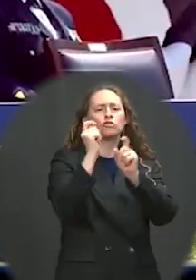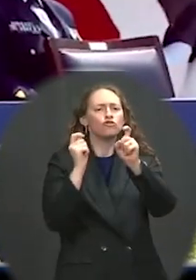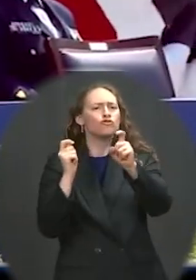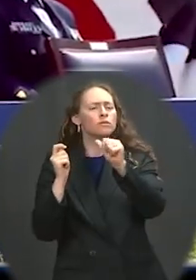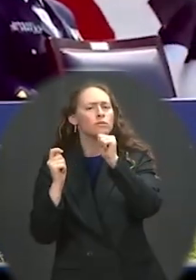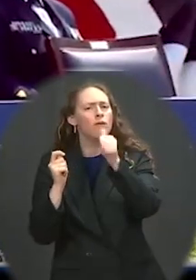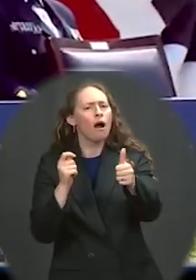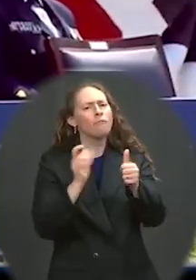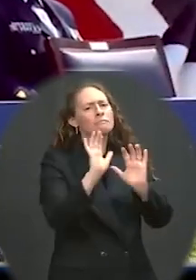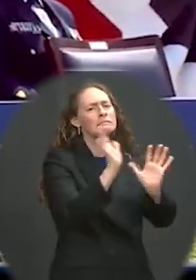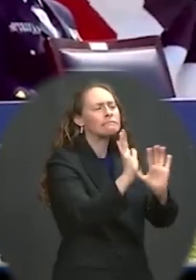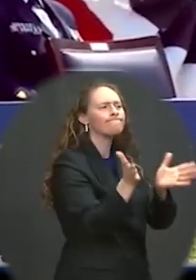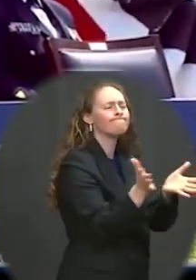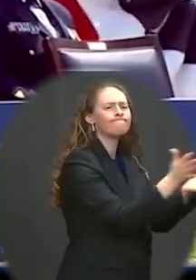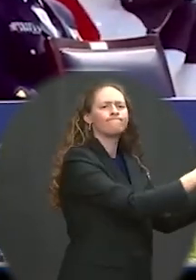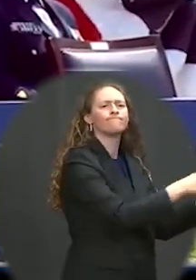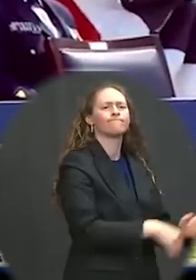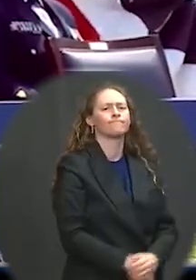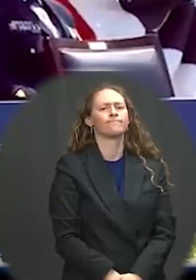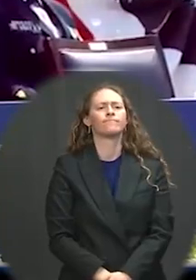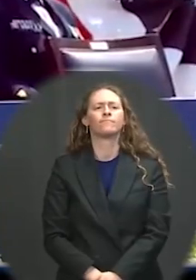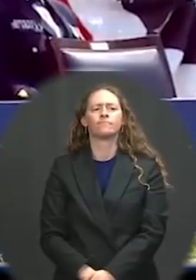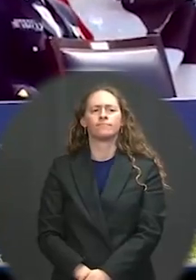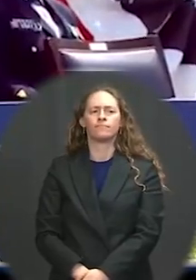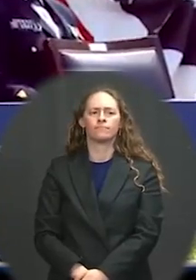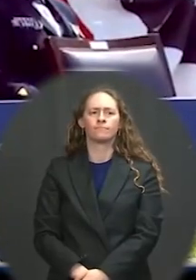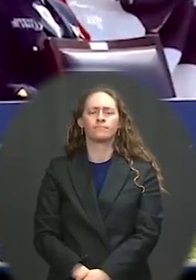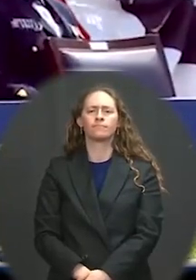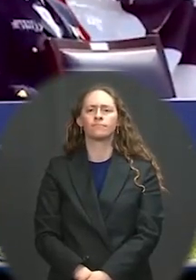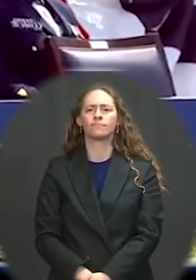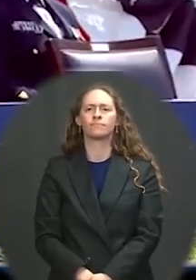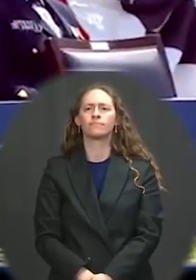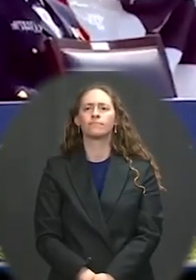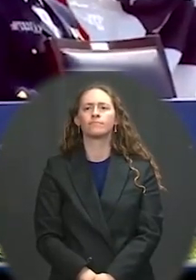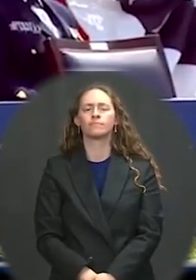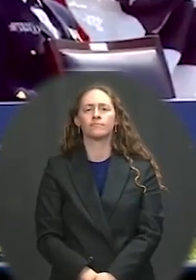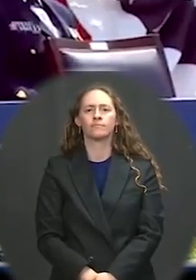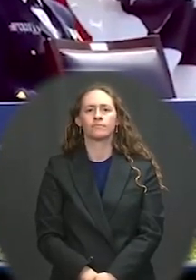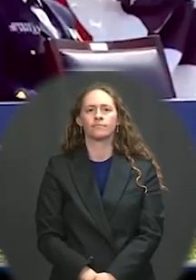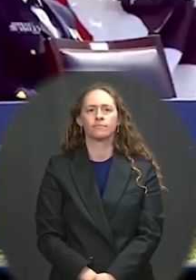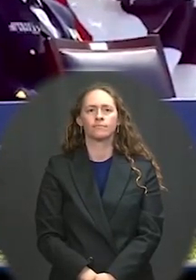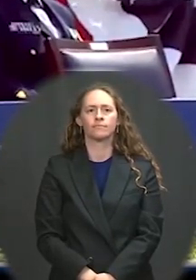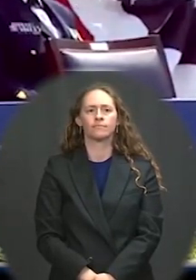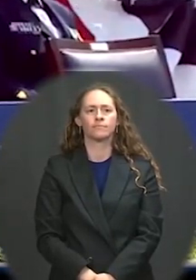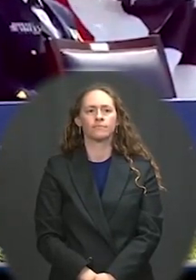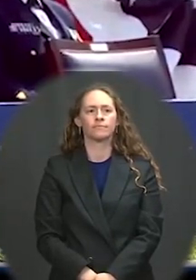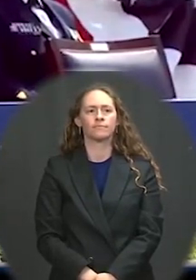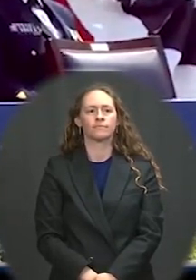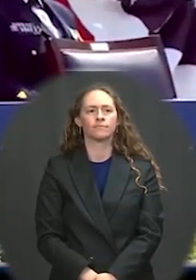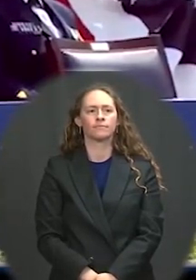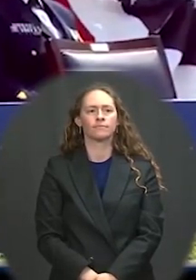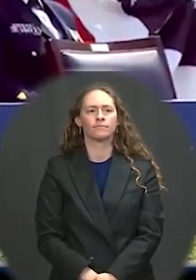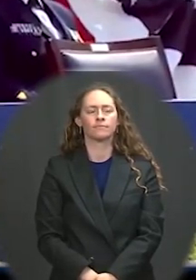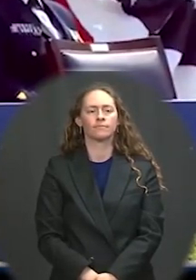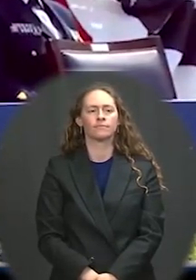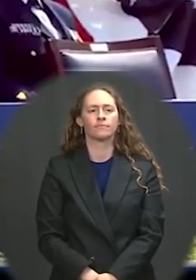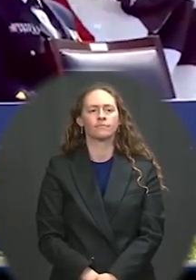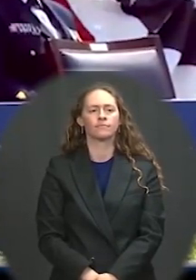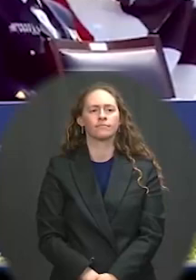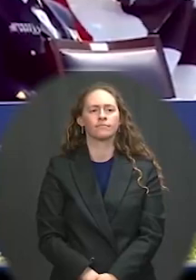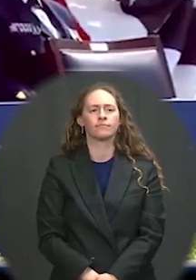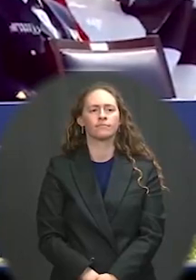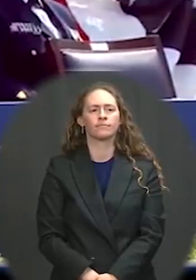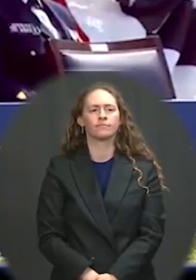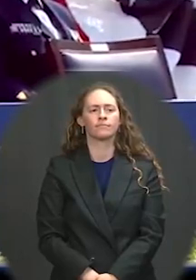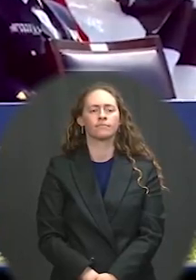When distant water fishing fleets travel thousands of miles to strip maritime resources without